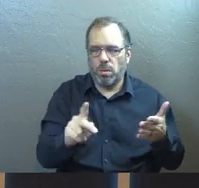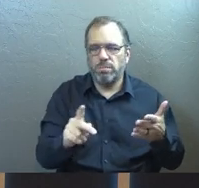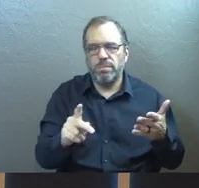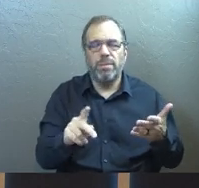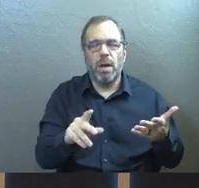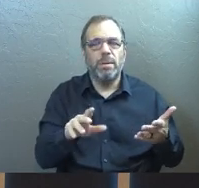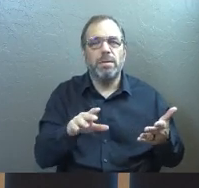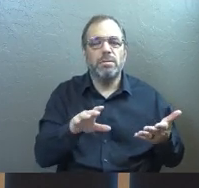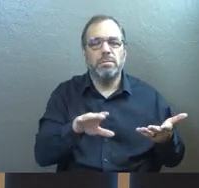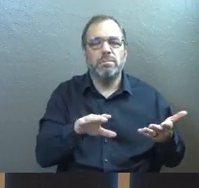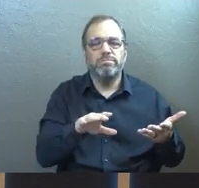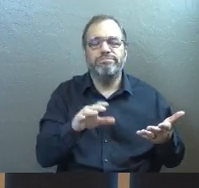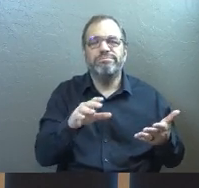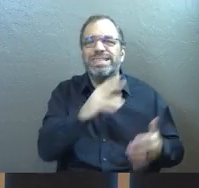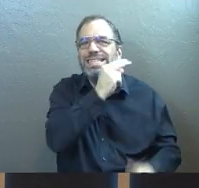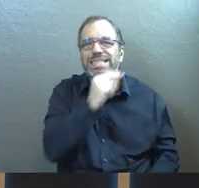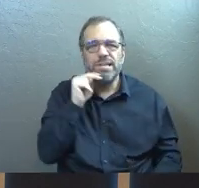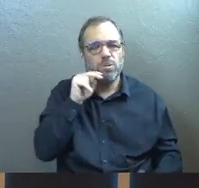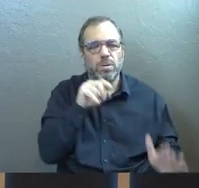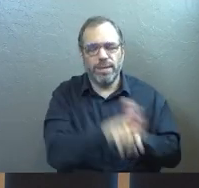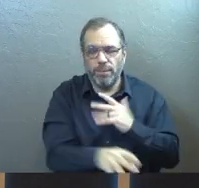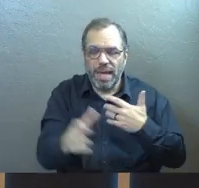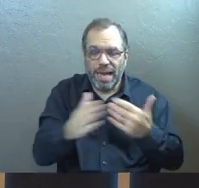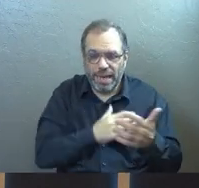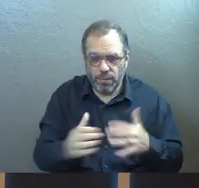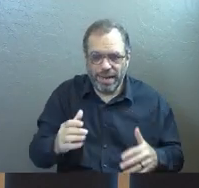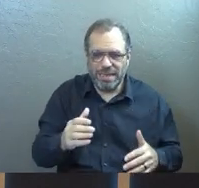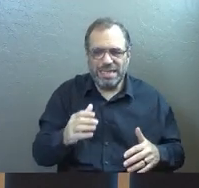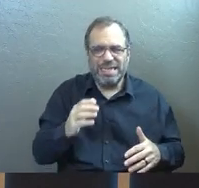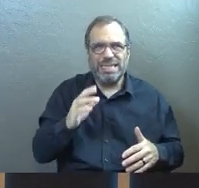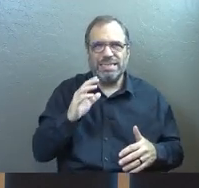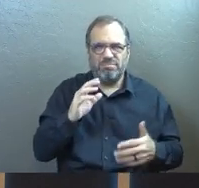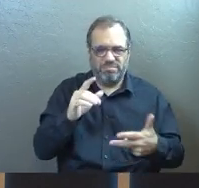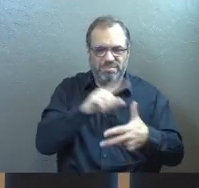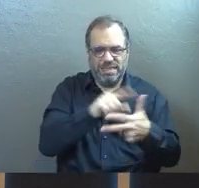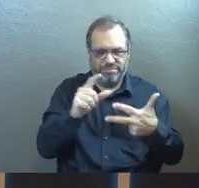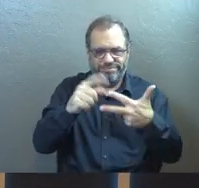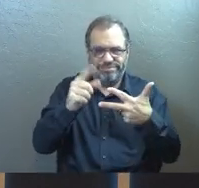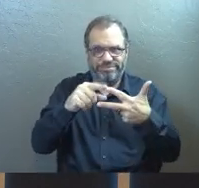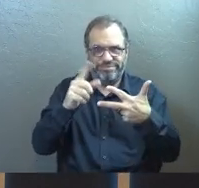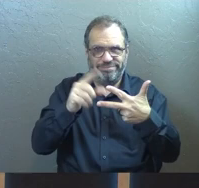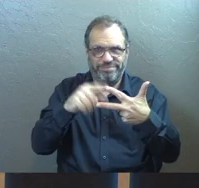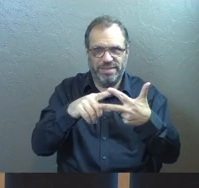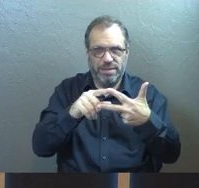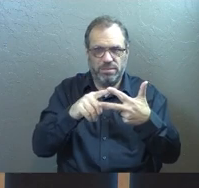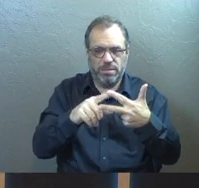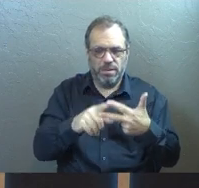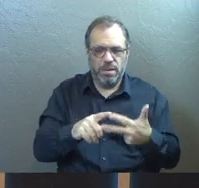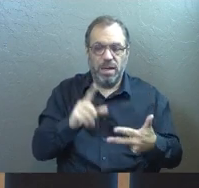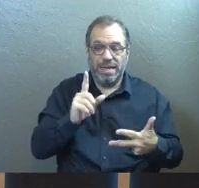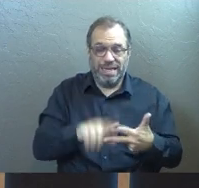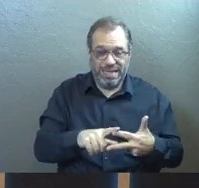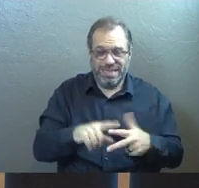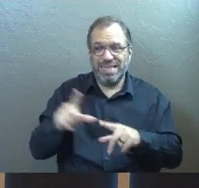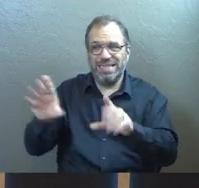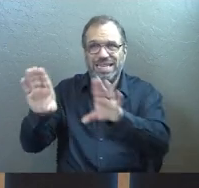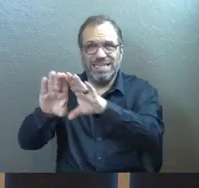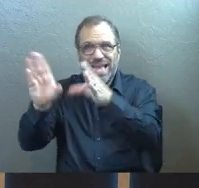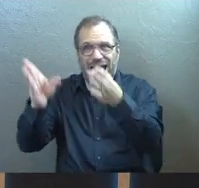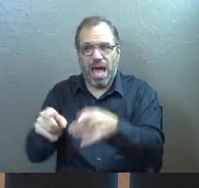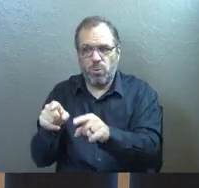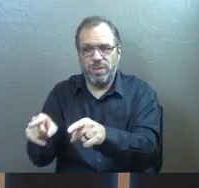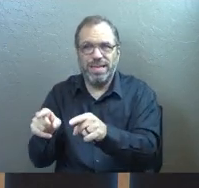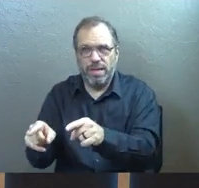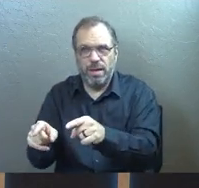So as he wrote Philippians, it was the middle of the three imprisonments. He's in this rented house.